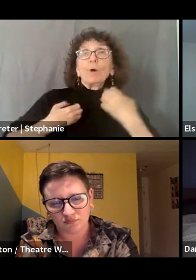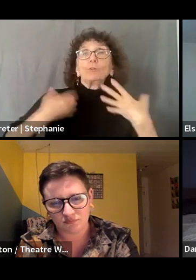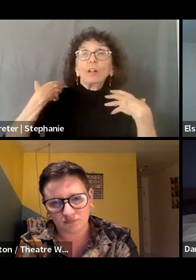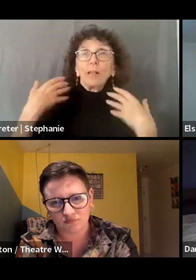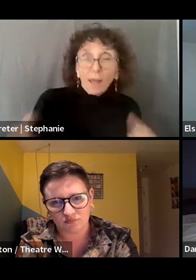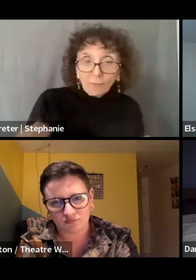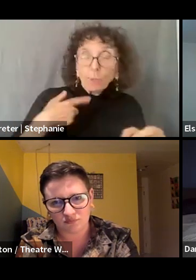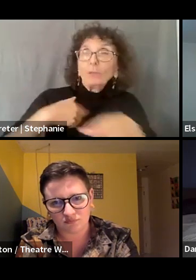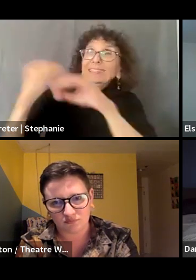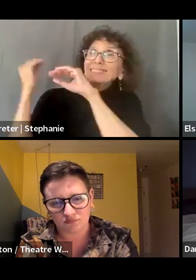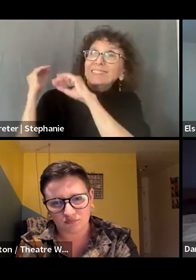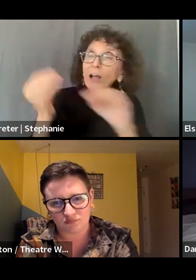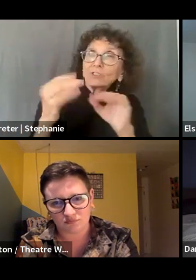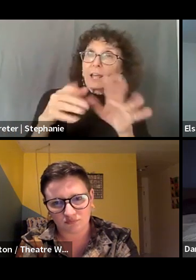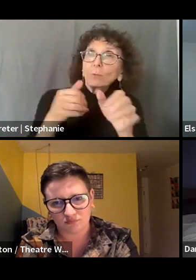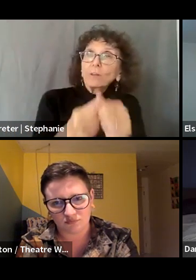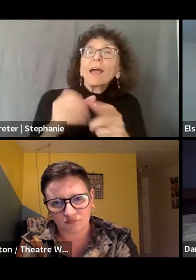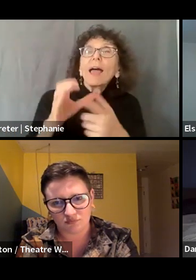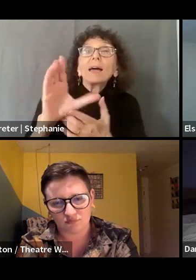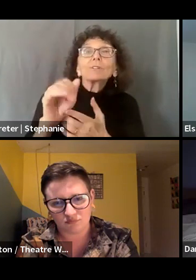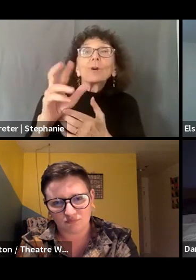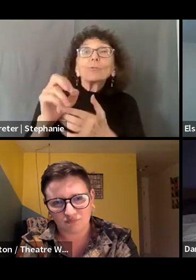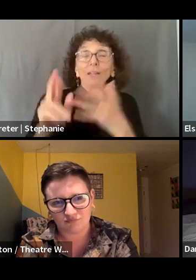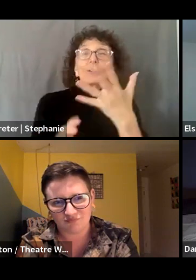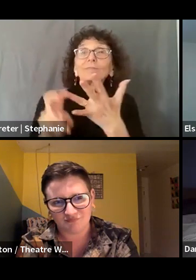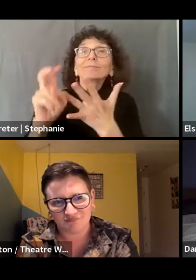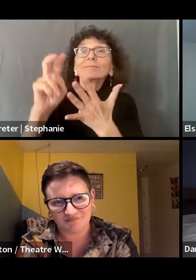paths in production are sustainable and healthy.